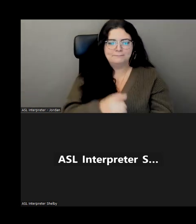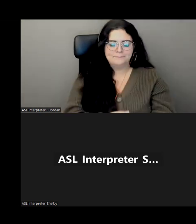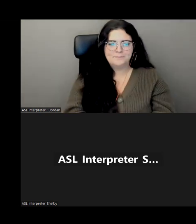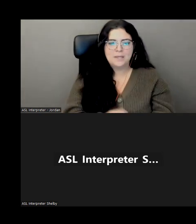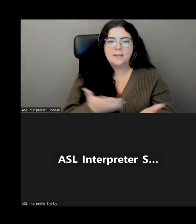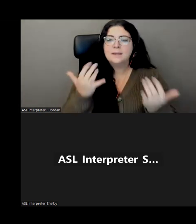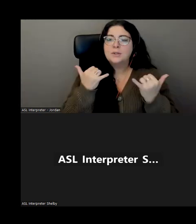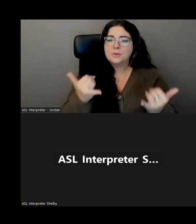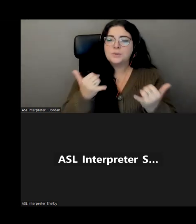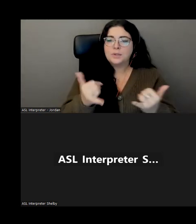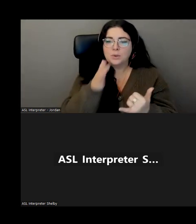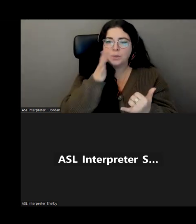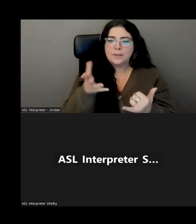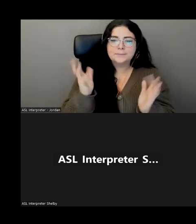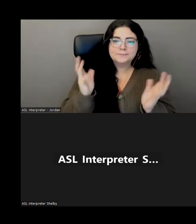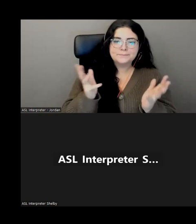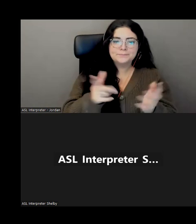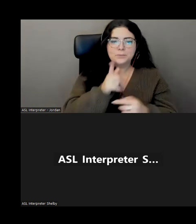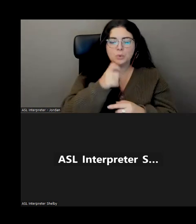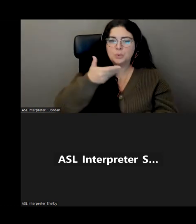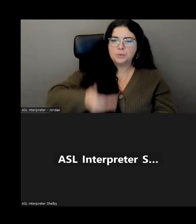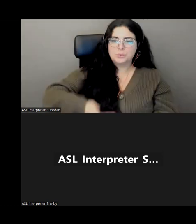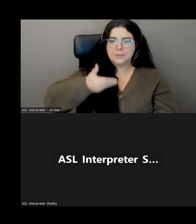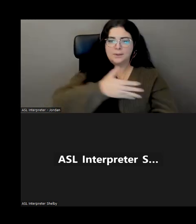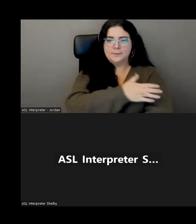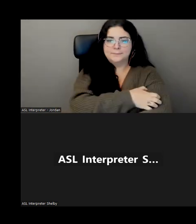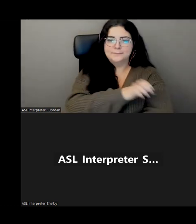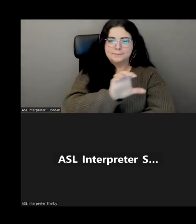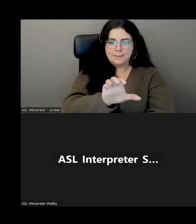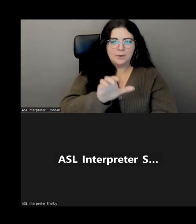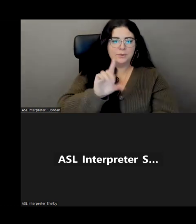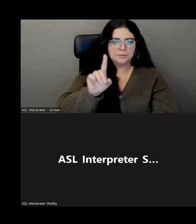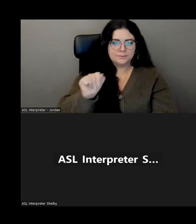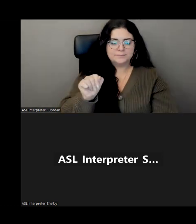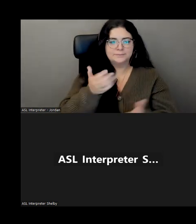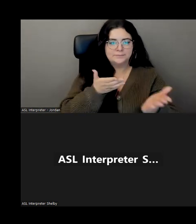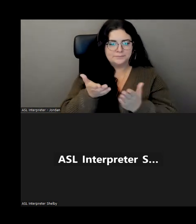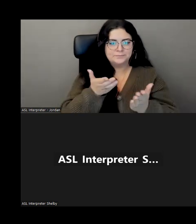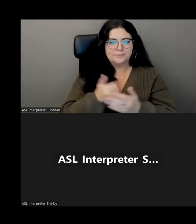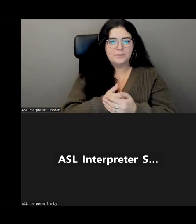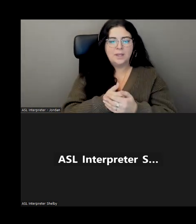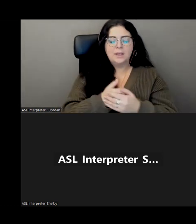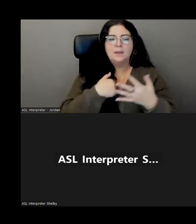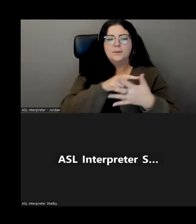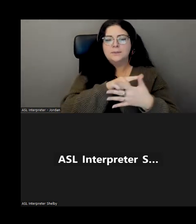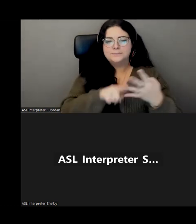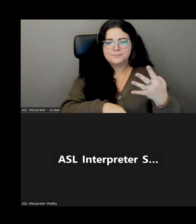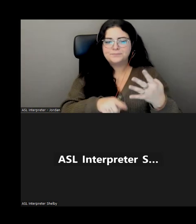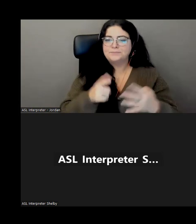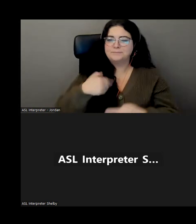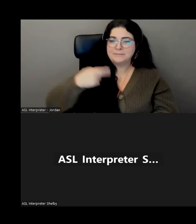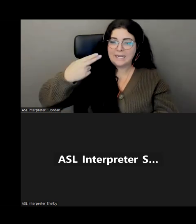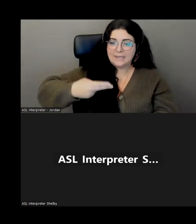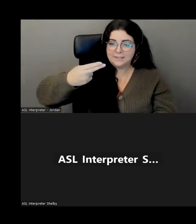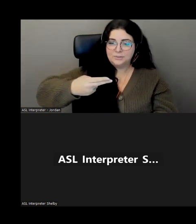So today we're going to chat about who we are at Empower Disability Services. We're going to go over our history a little bit